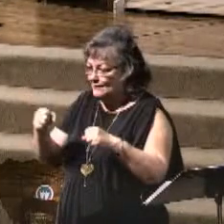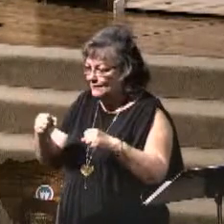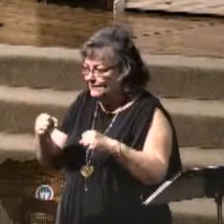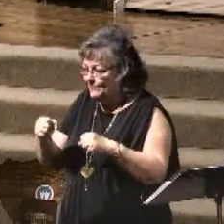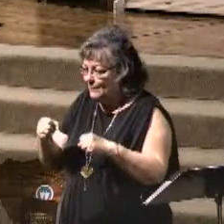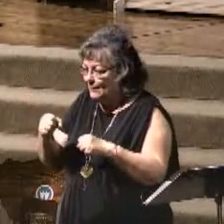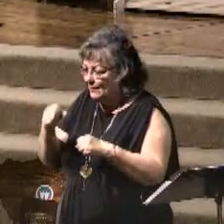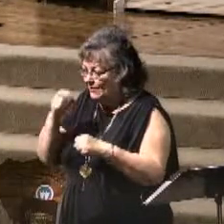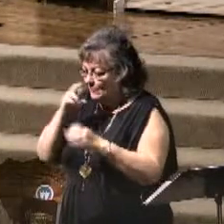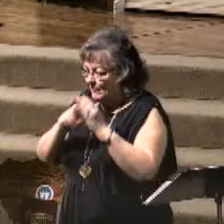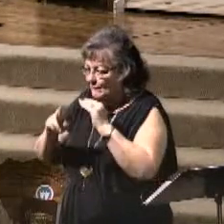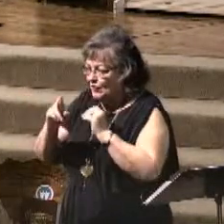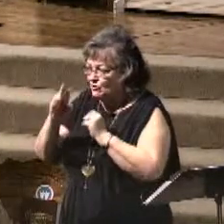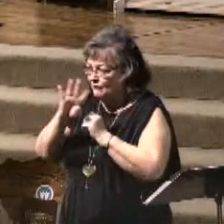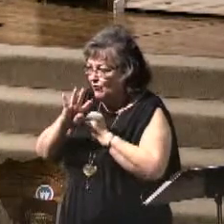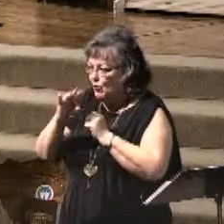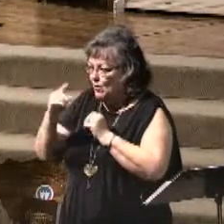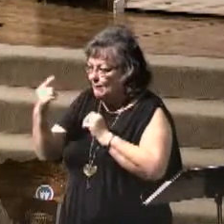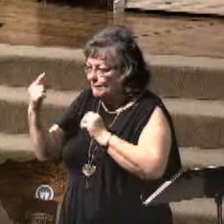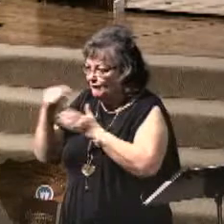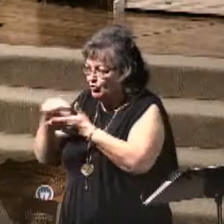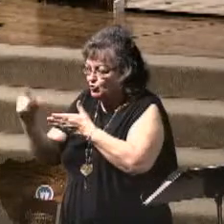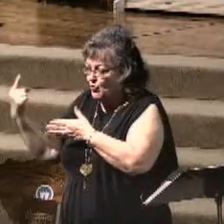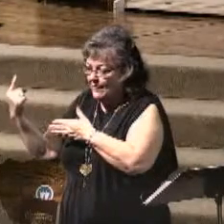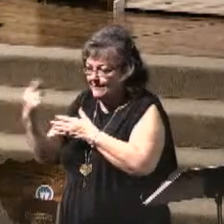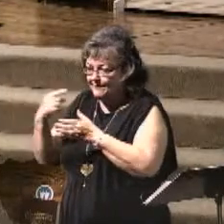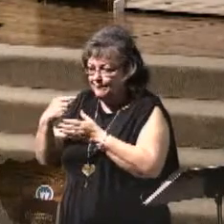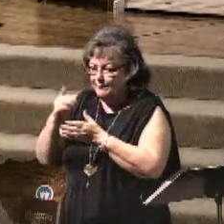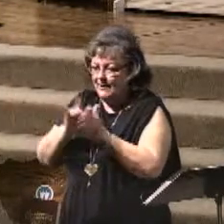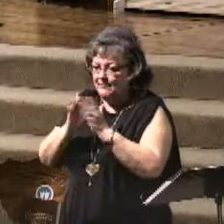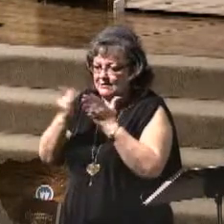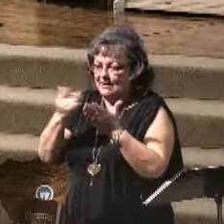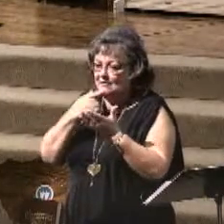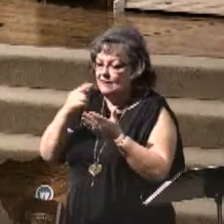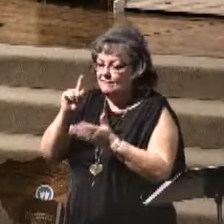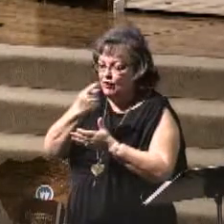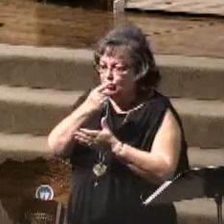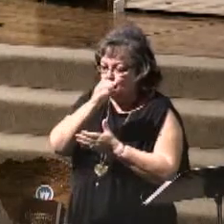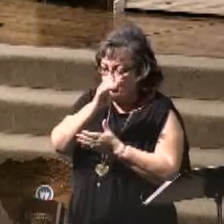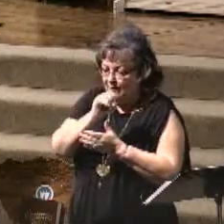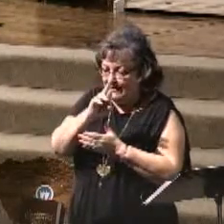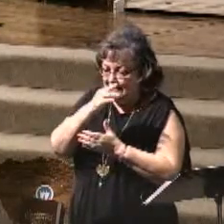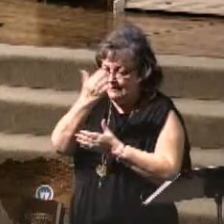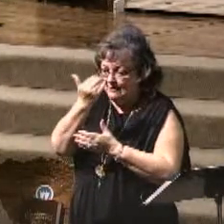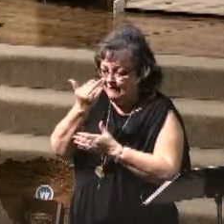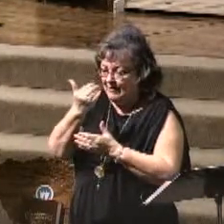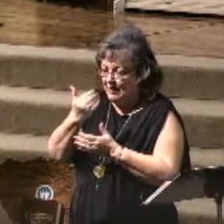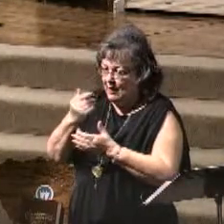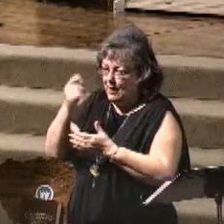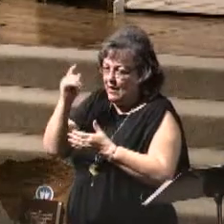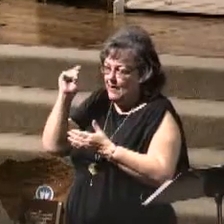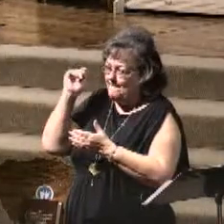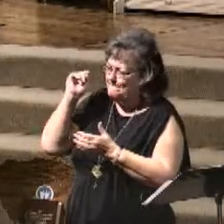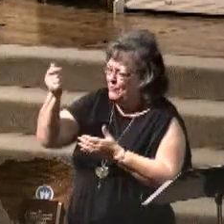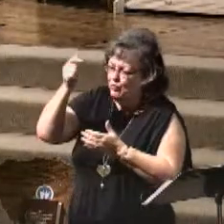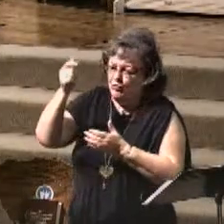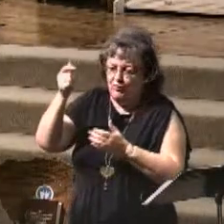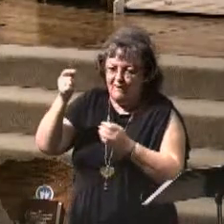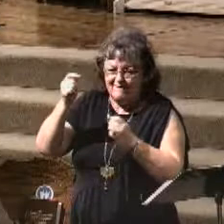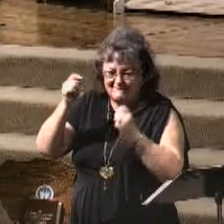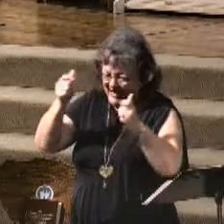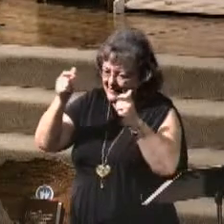24, in verse 1. And the Bible says in 1 Corinthians 15, that it will happen in a moment, in the twinkling of an eye.